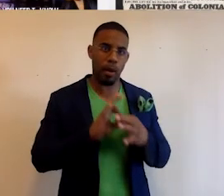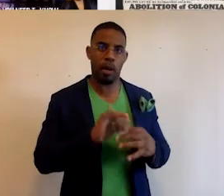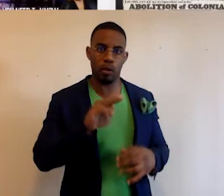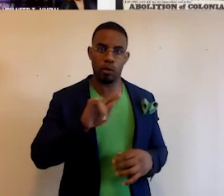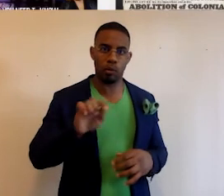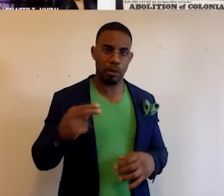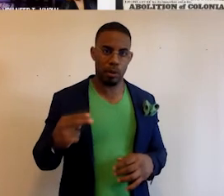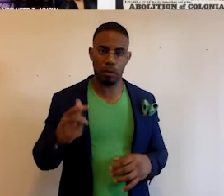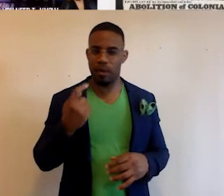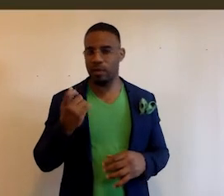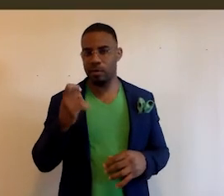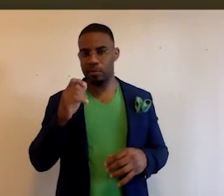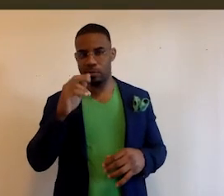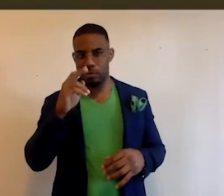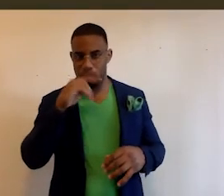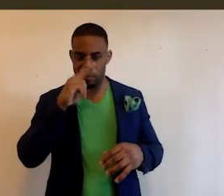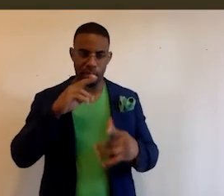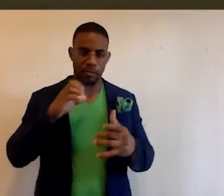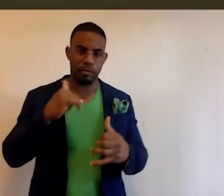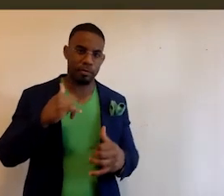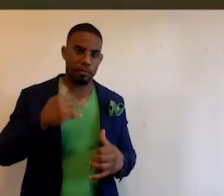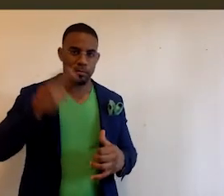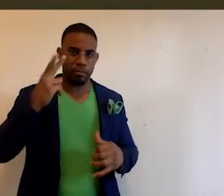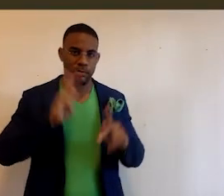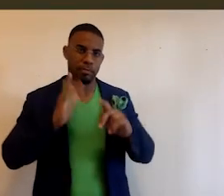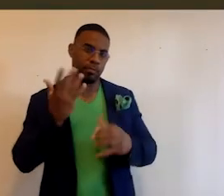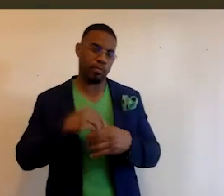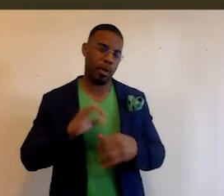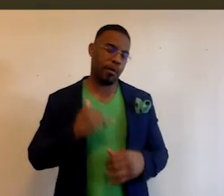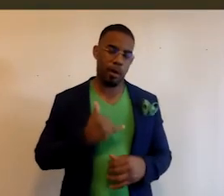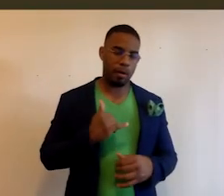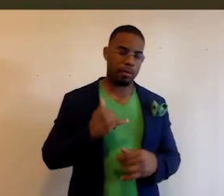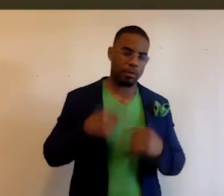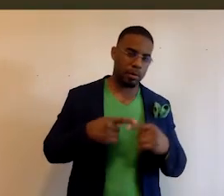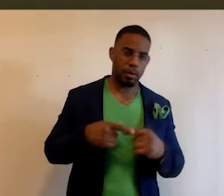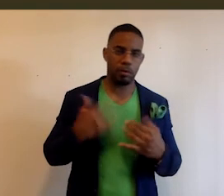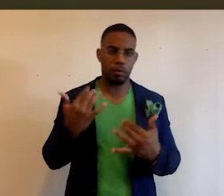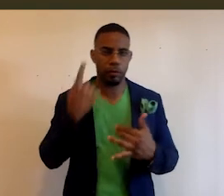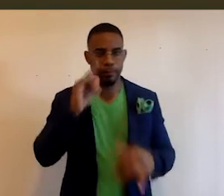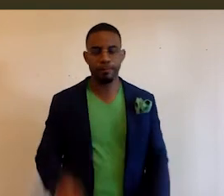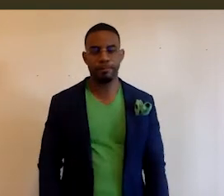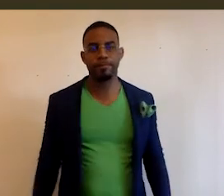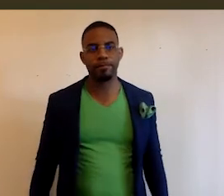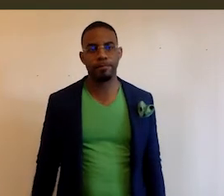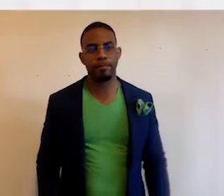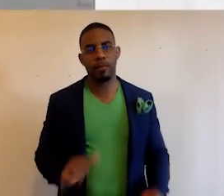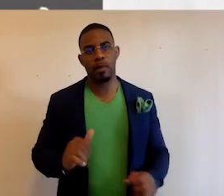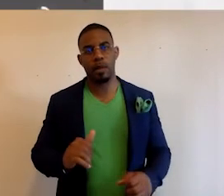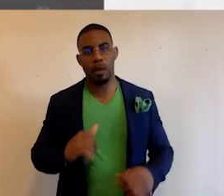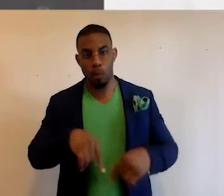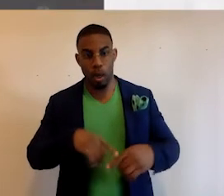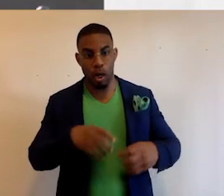Juneteenth. We have a little animation of historical figures that's part of our cycling and waiting process as it loads.